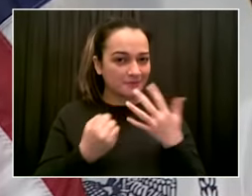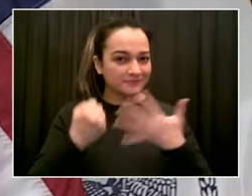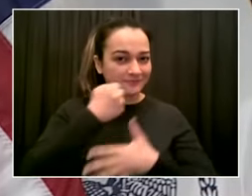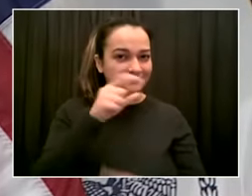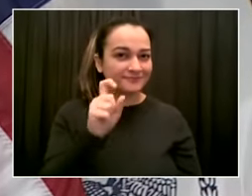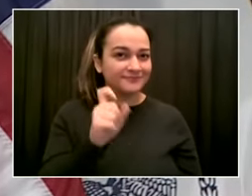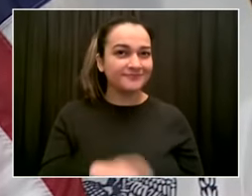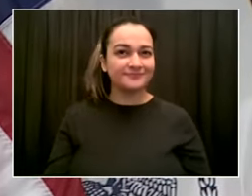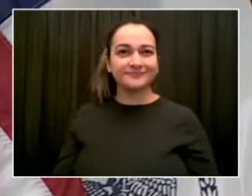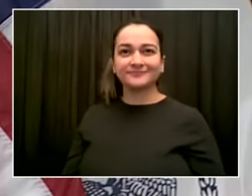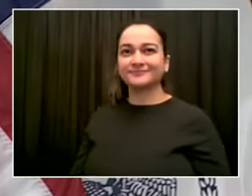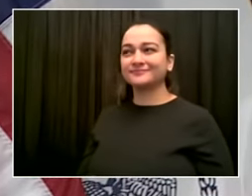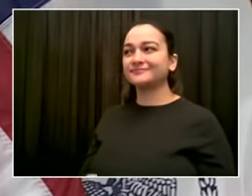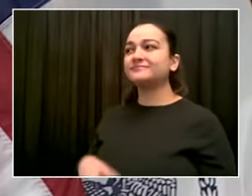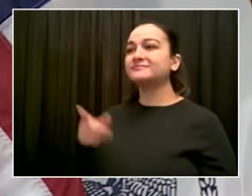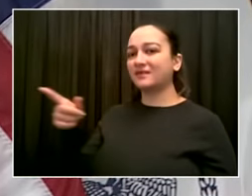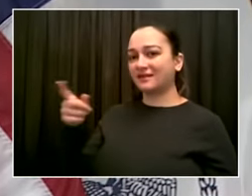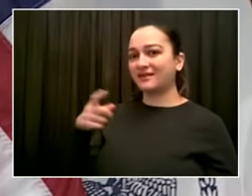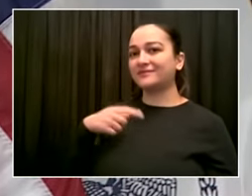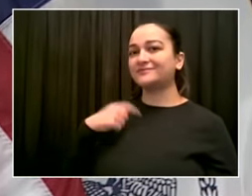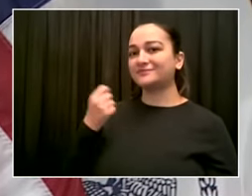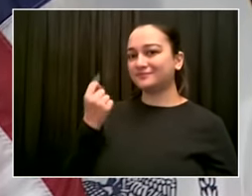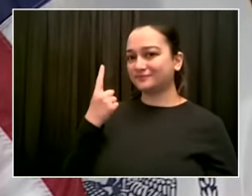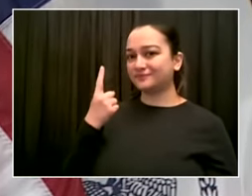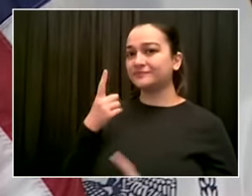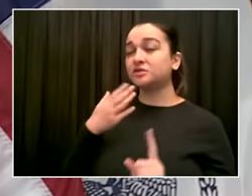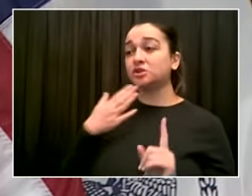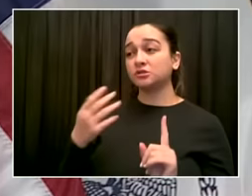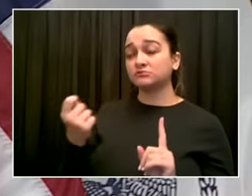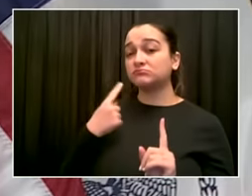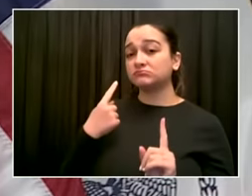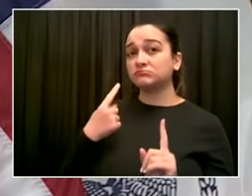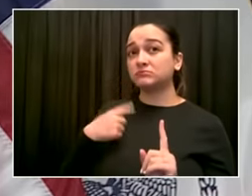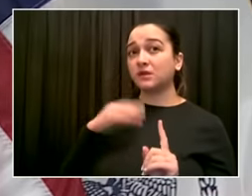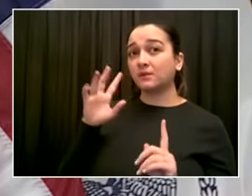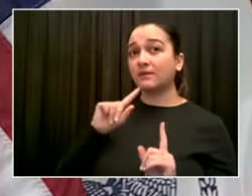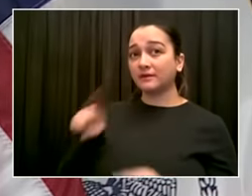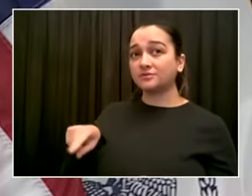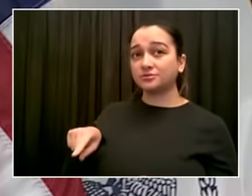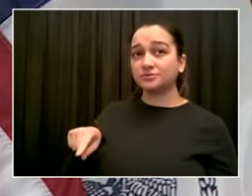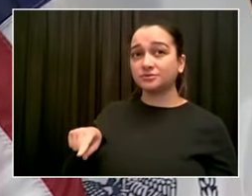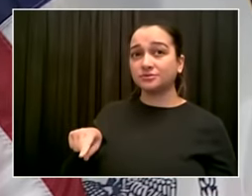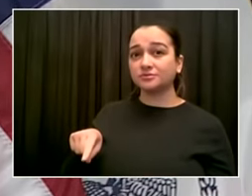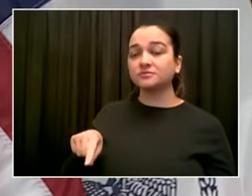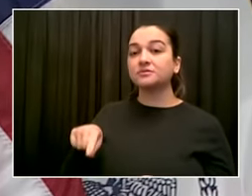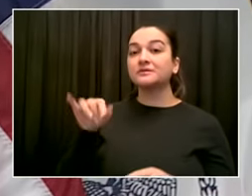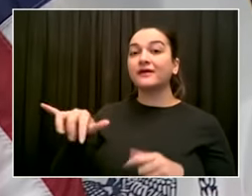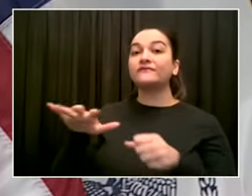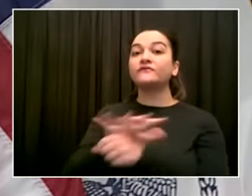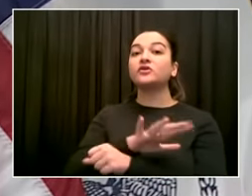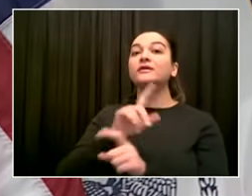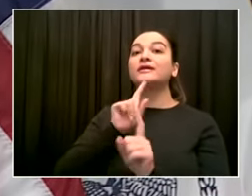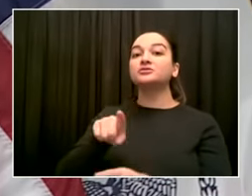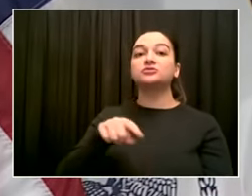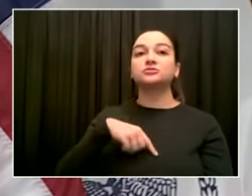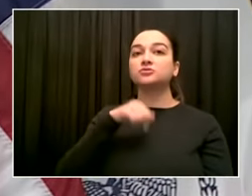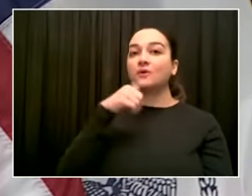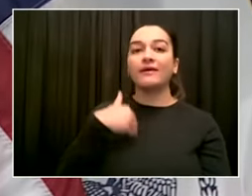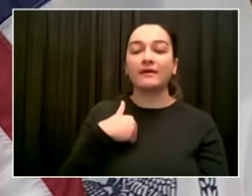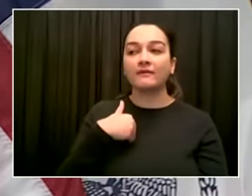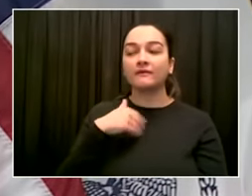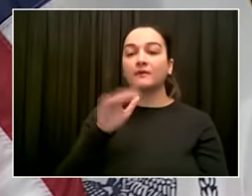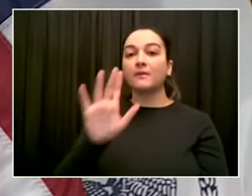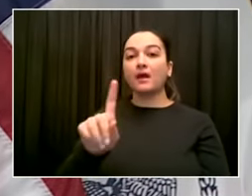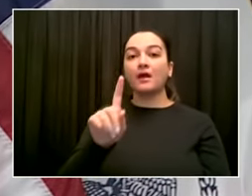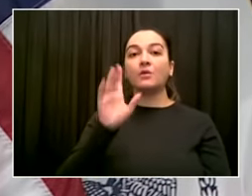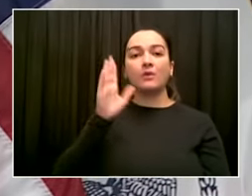homebound senior who wants to be vaccinated, is ready to be vaccinated, of every different background in this city. All of